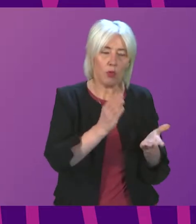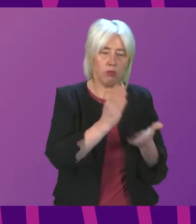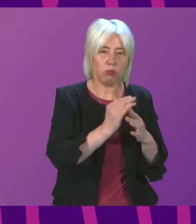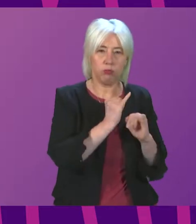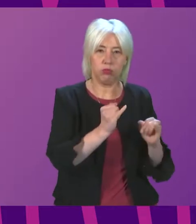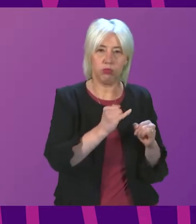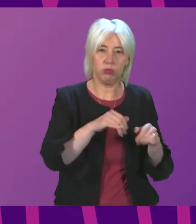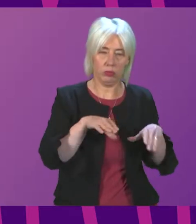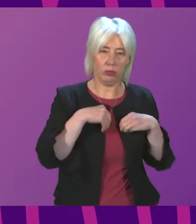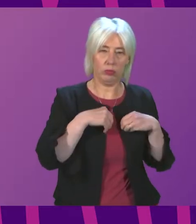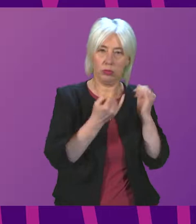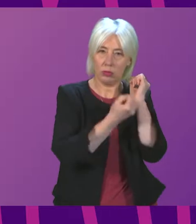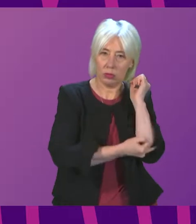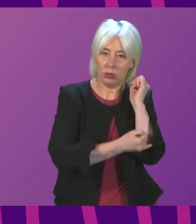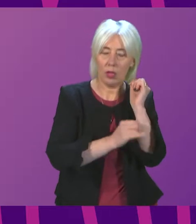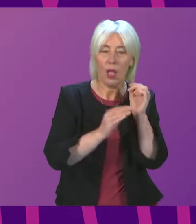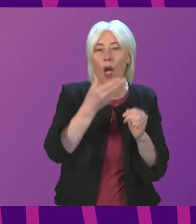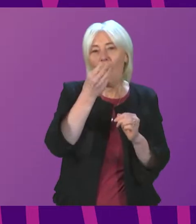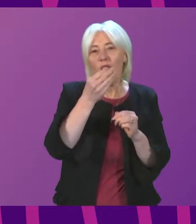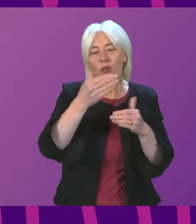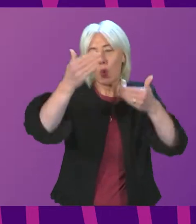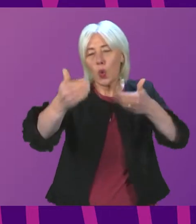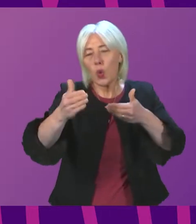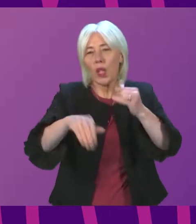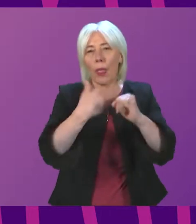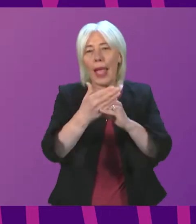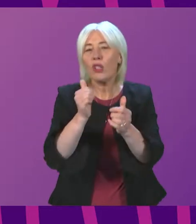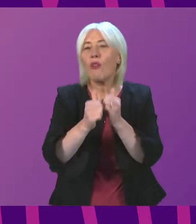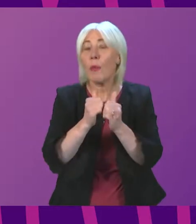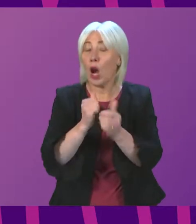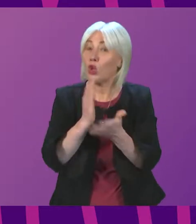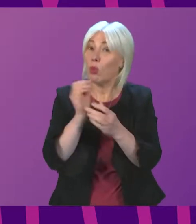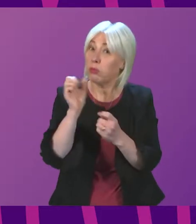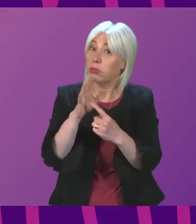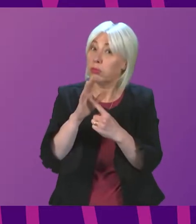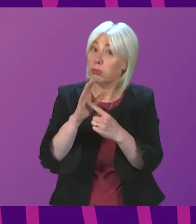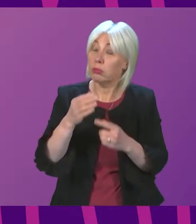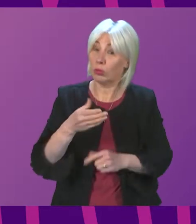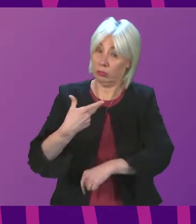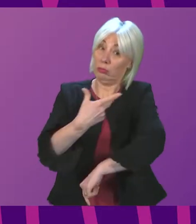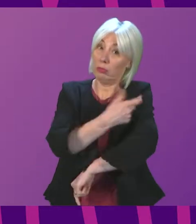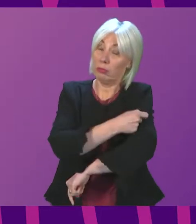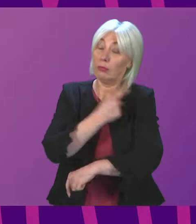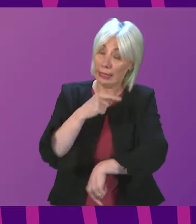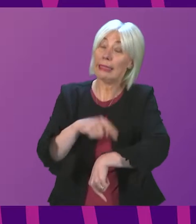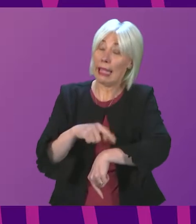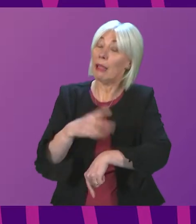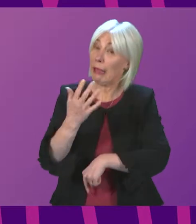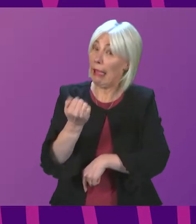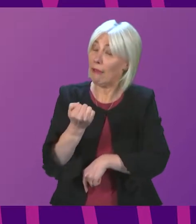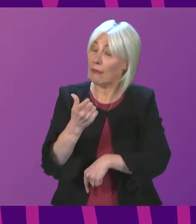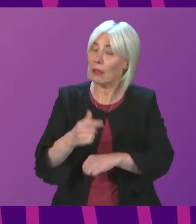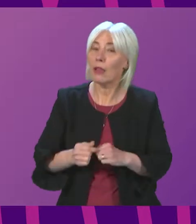The flu season runs until the end of March, so it's essential that people get vaccinated and get the protection they need, and there is still time to do so.